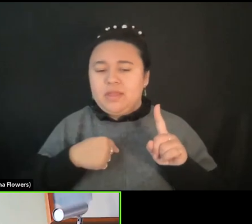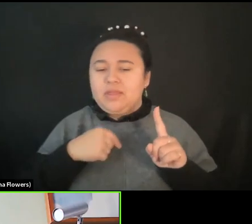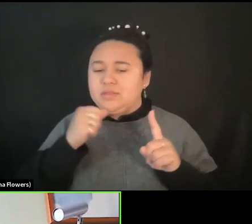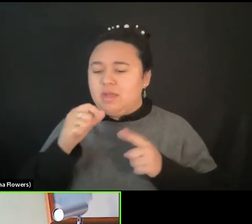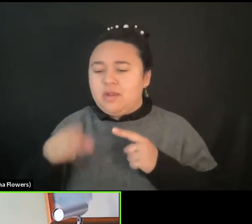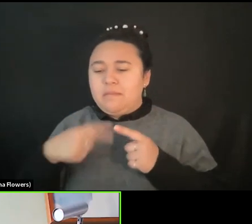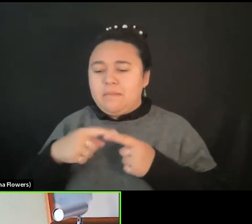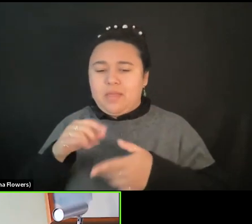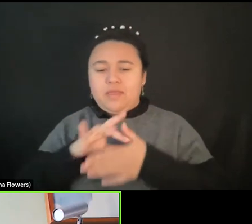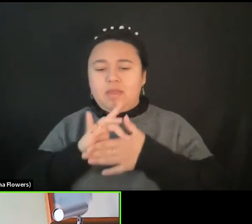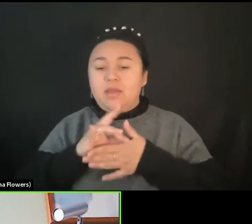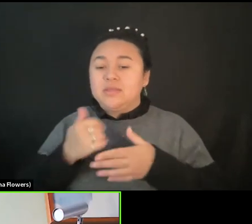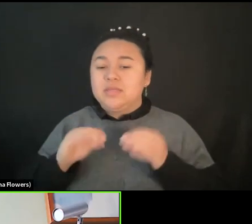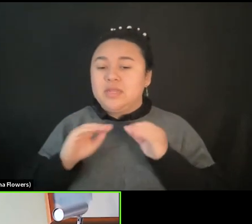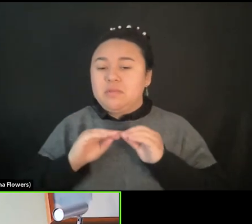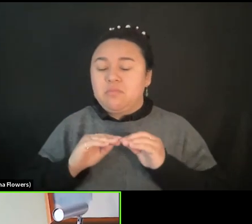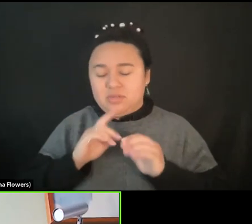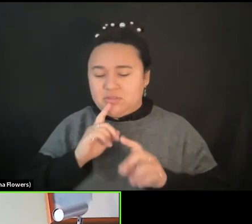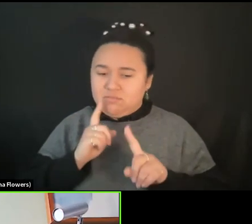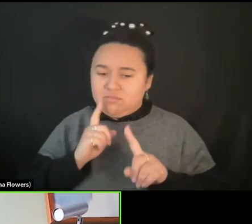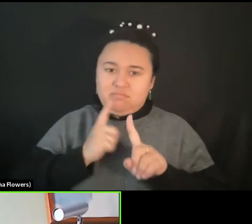about the content at this point.